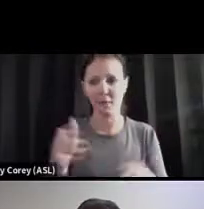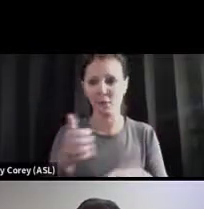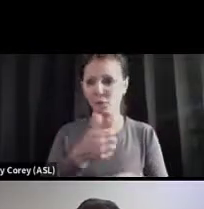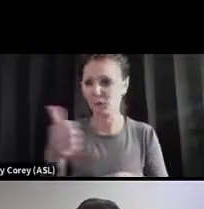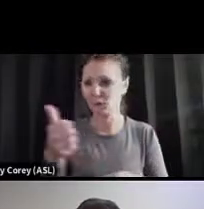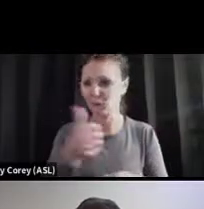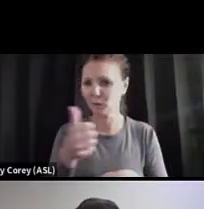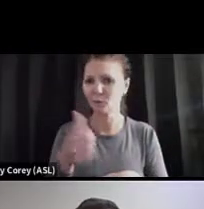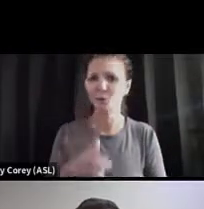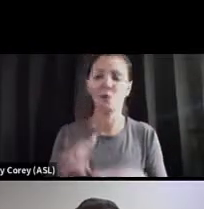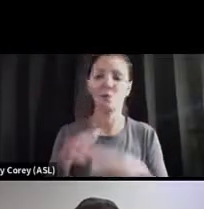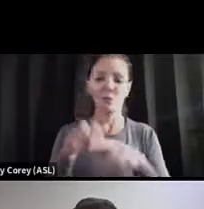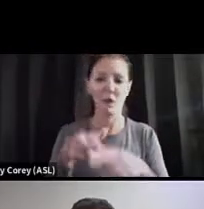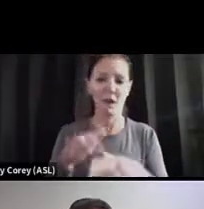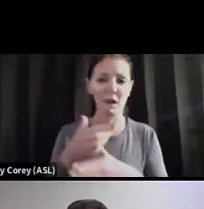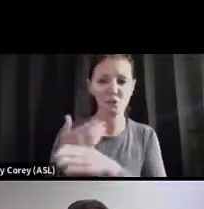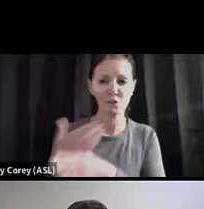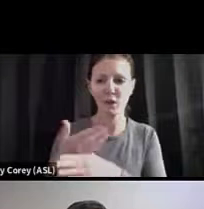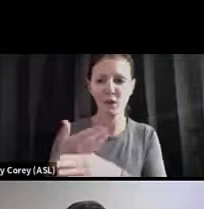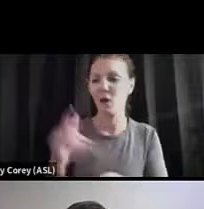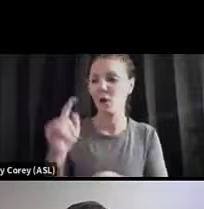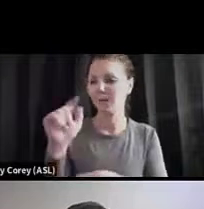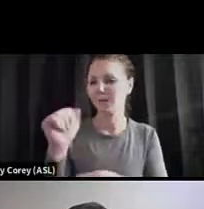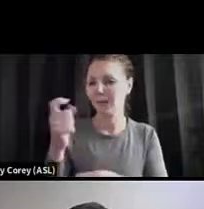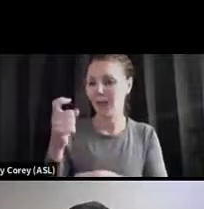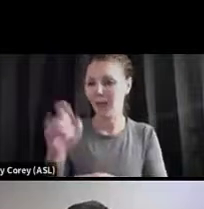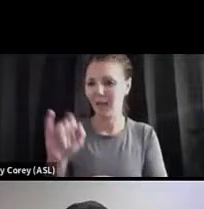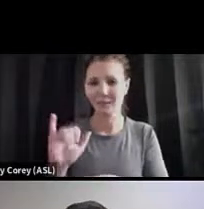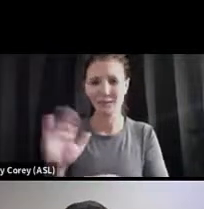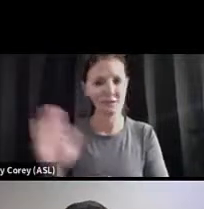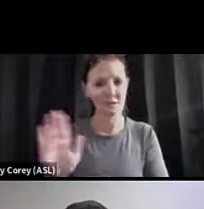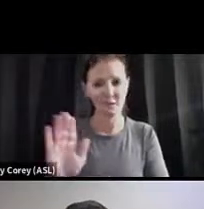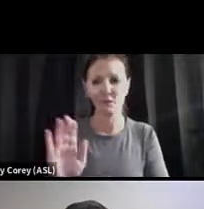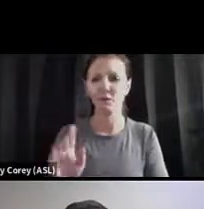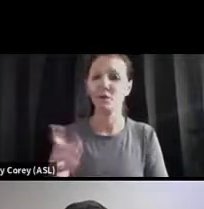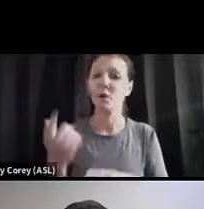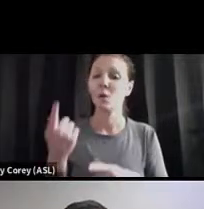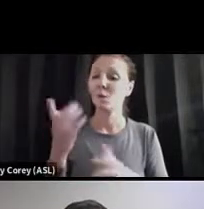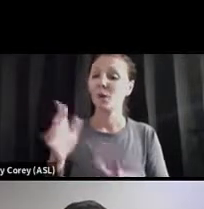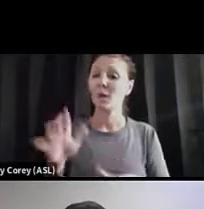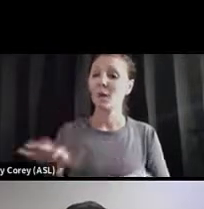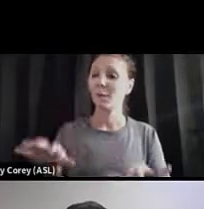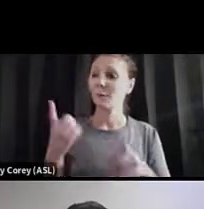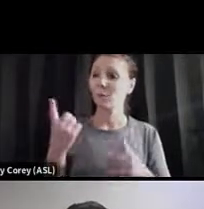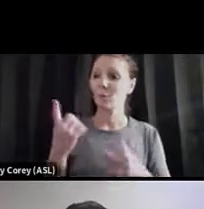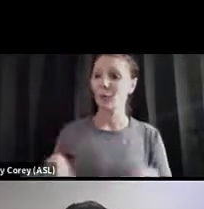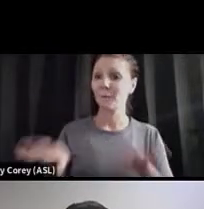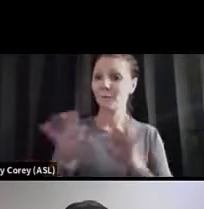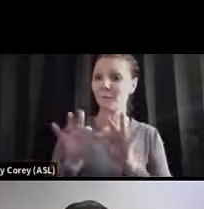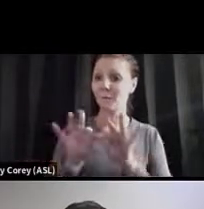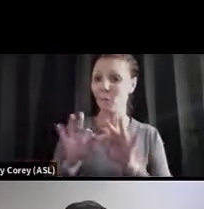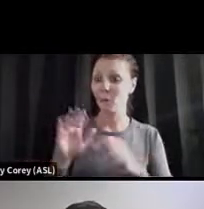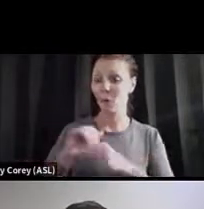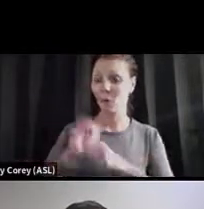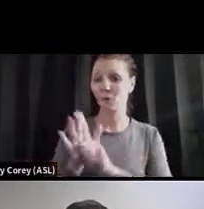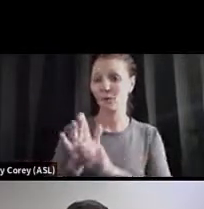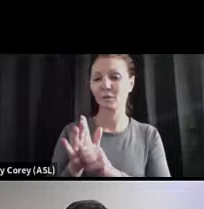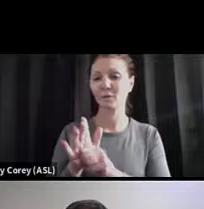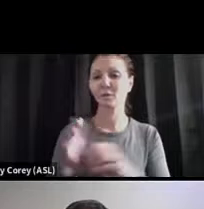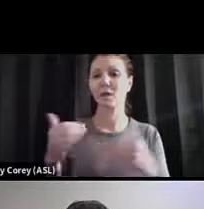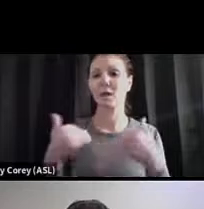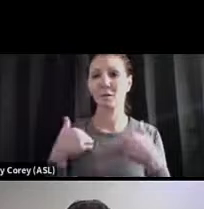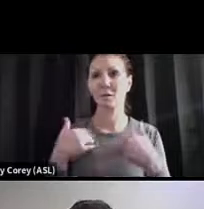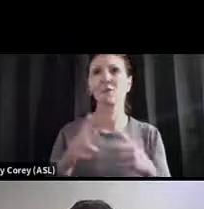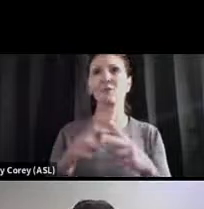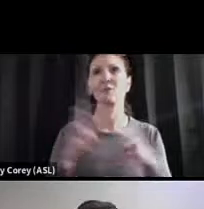ride-sharing services or taxis. I think one of the good things to come out of COVID has been the widespread availability of telehealth.